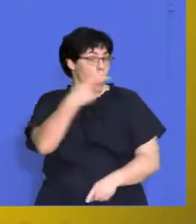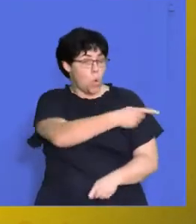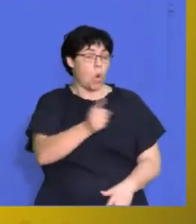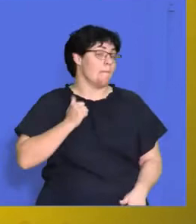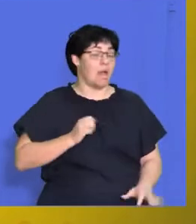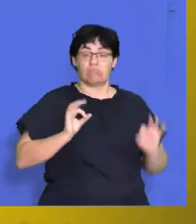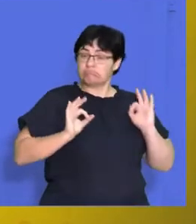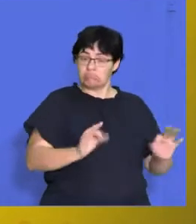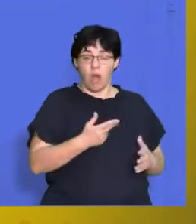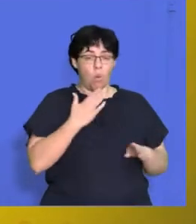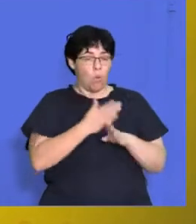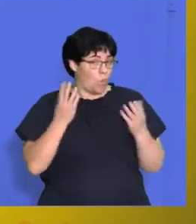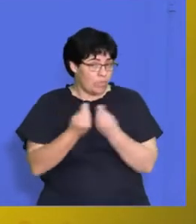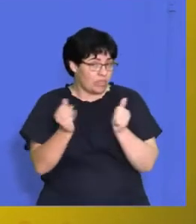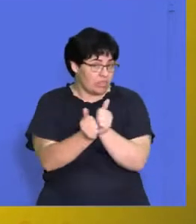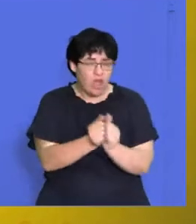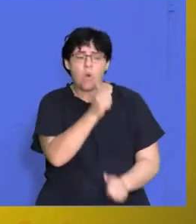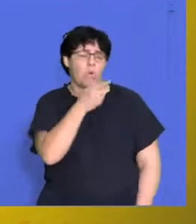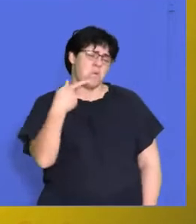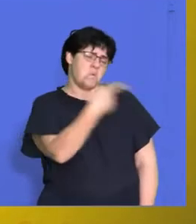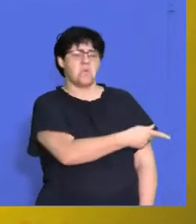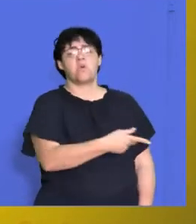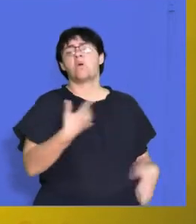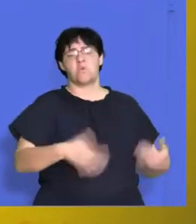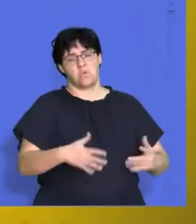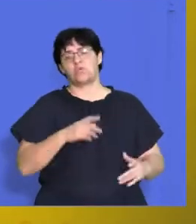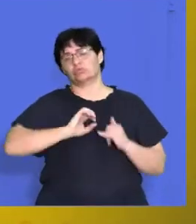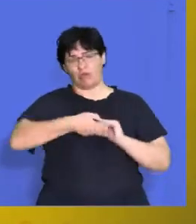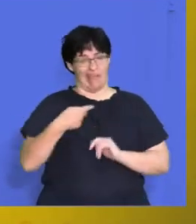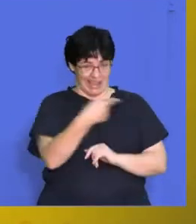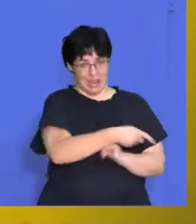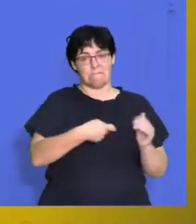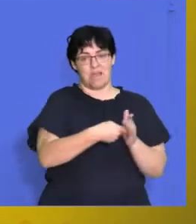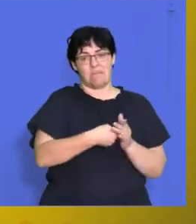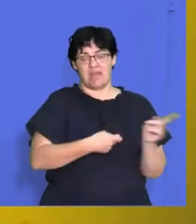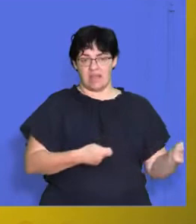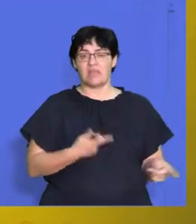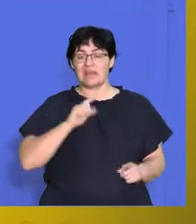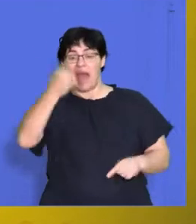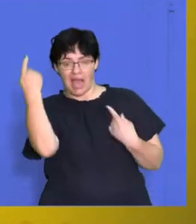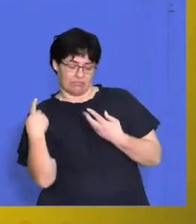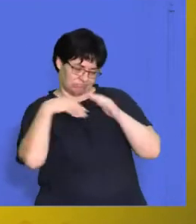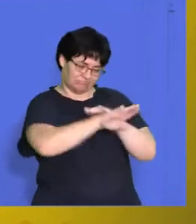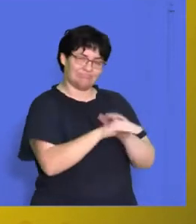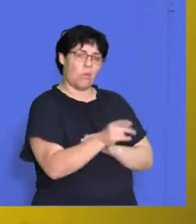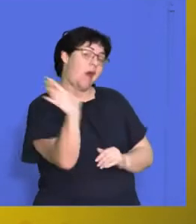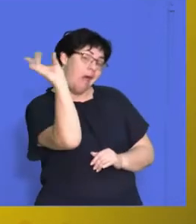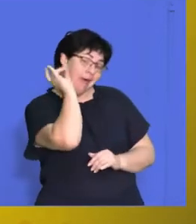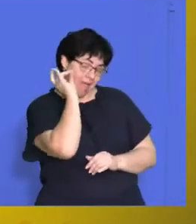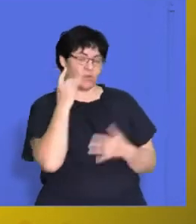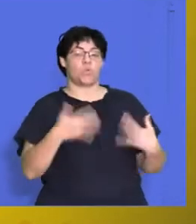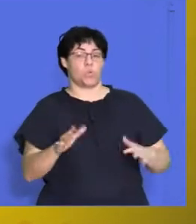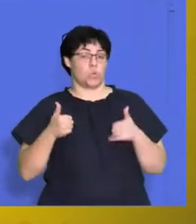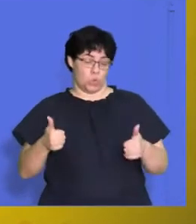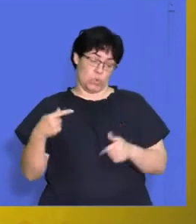tell their work colleagues about that and then other people are going to want to try your product or your service because they've heard the word of